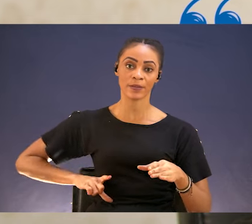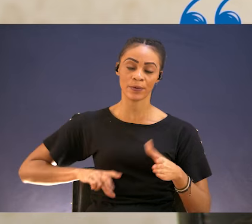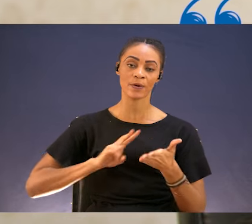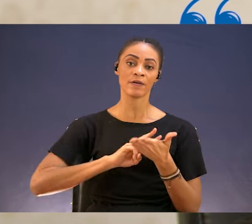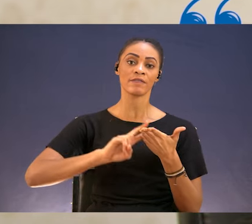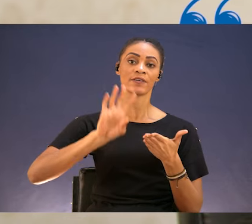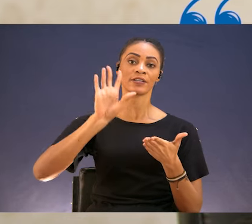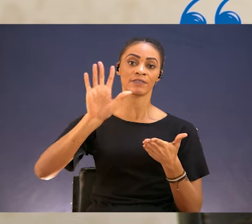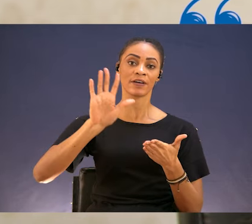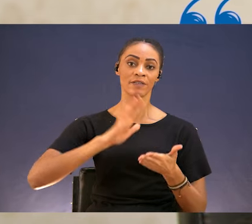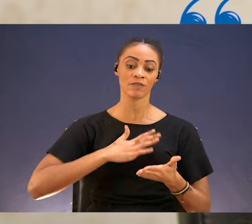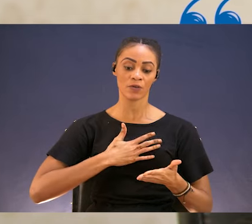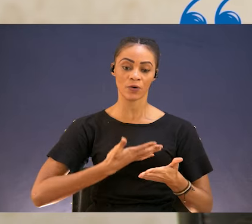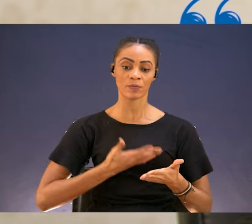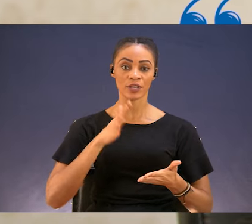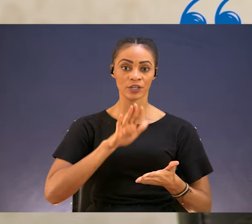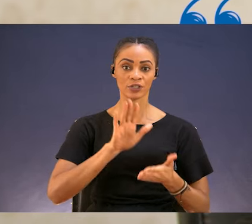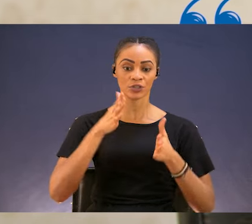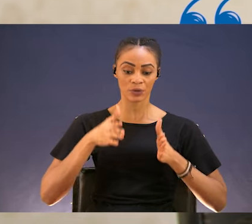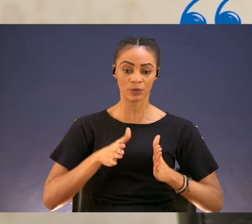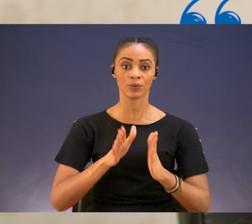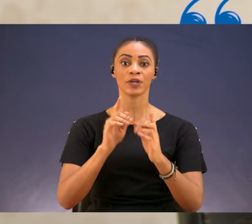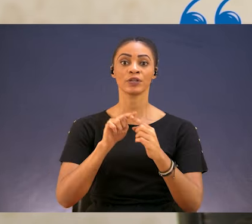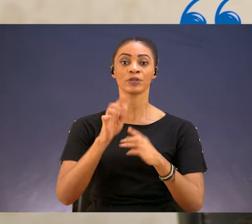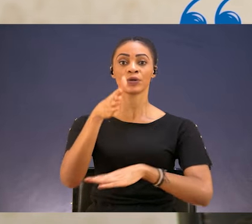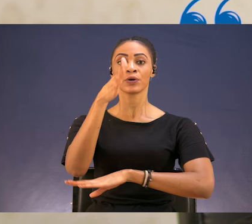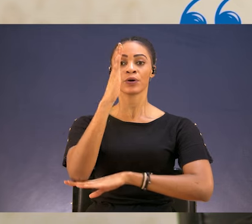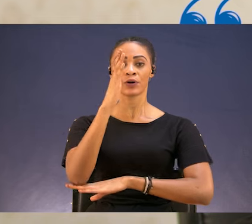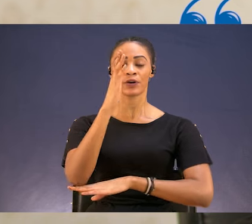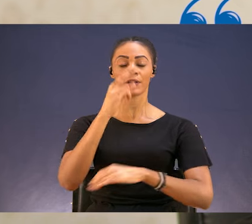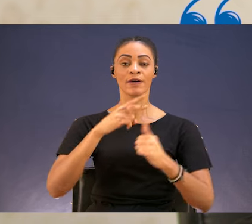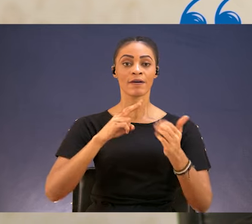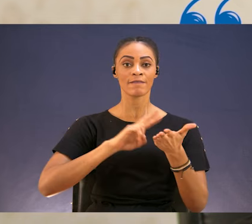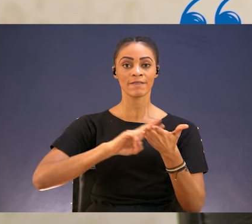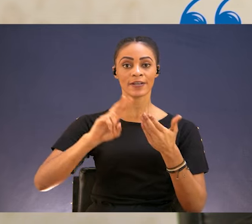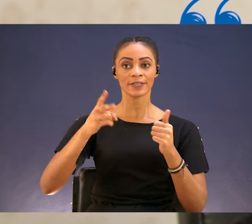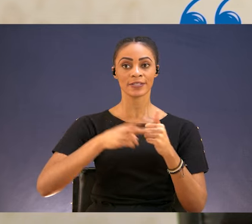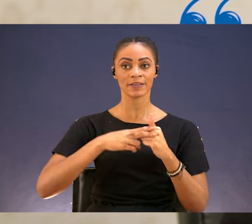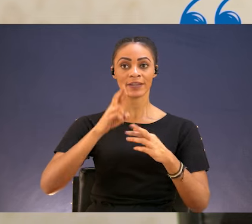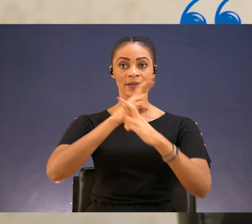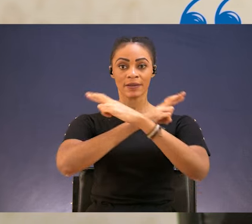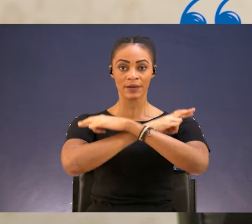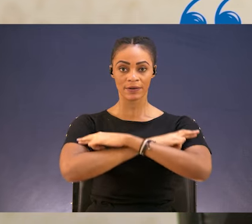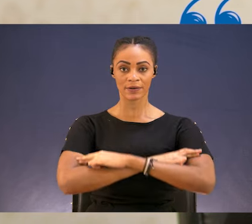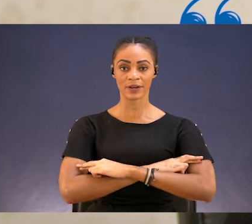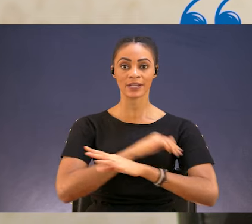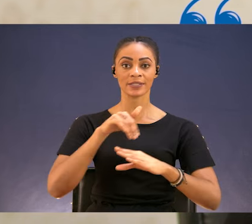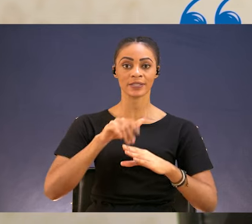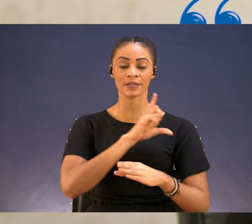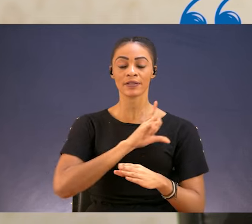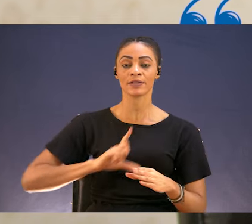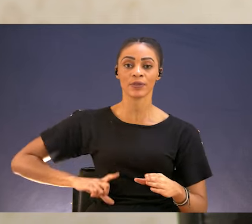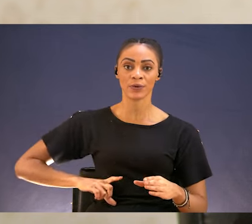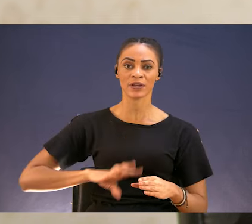Lord. Verse 5, Commit your way to the Lord. And then verse 7, Rest in the Lord.